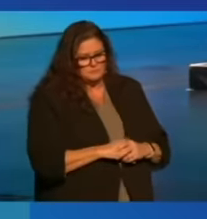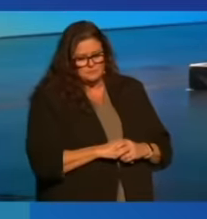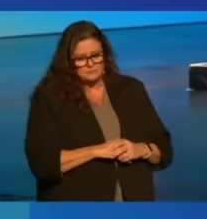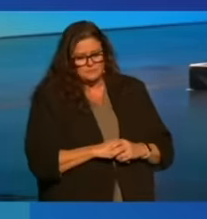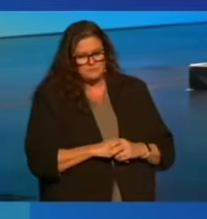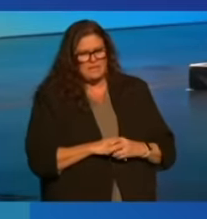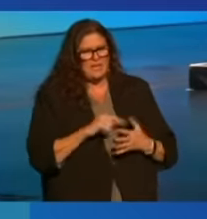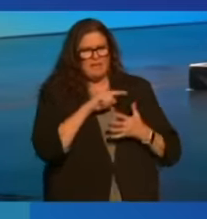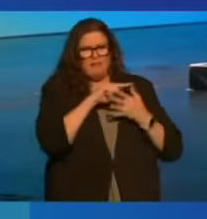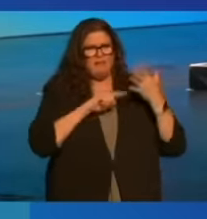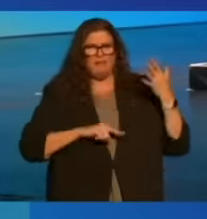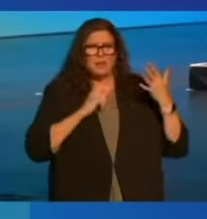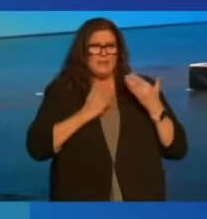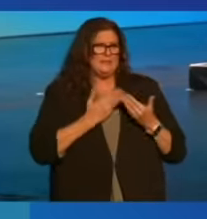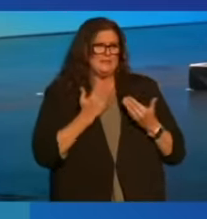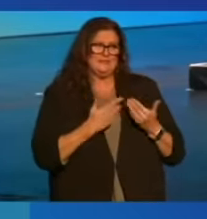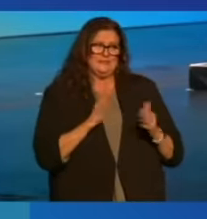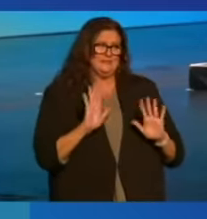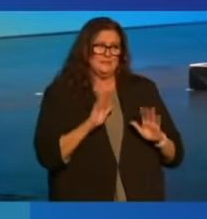None of these steps are easy.